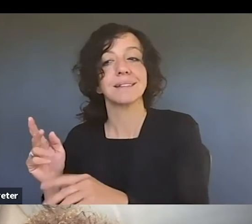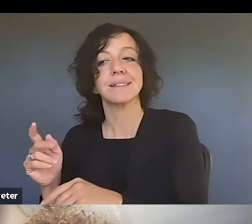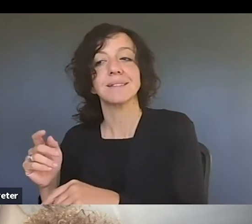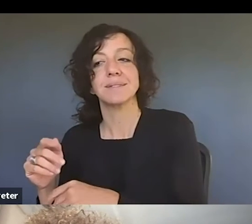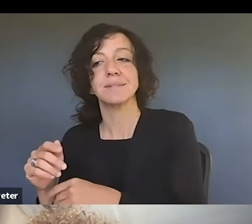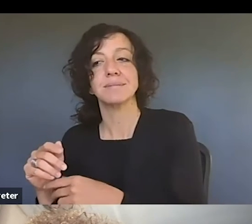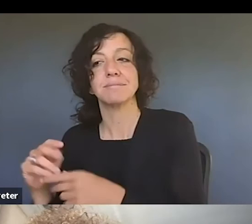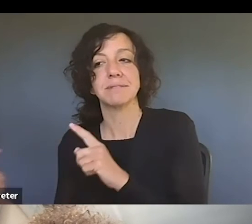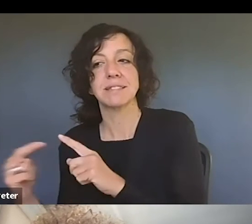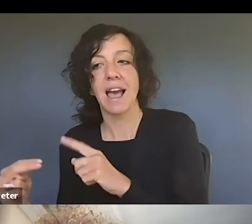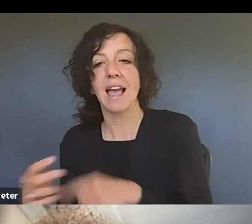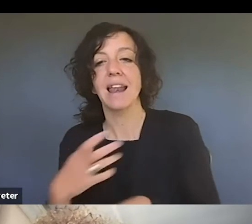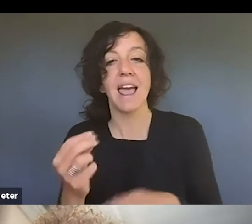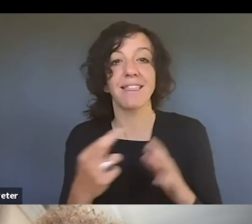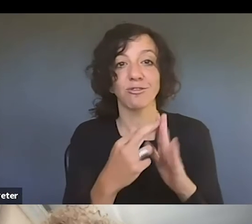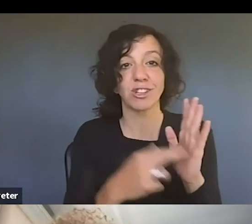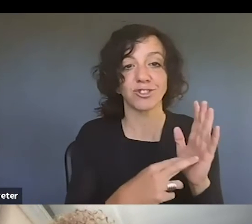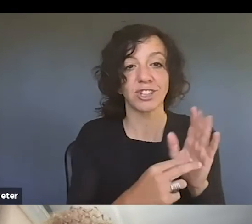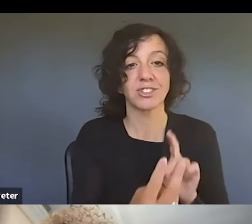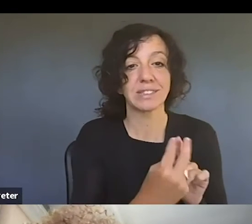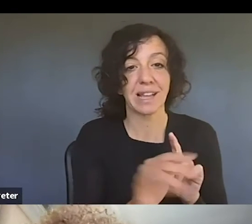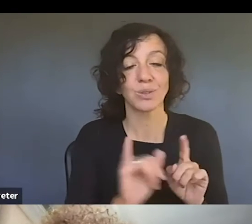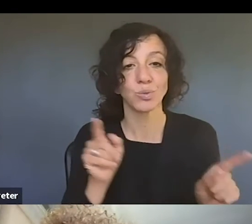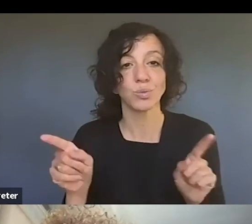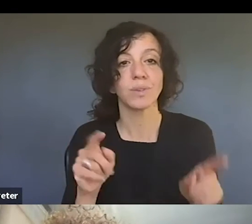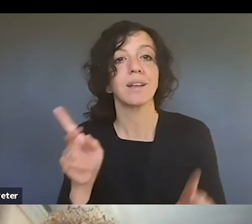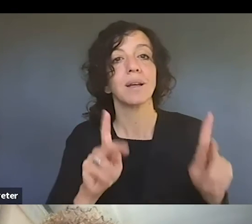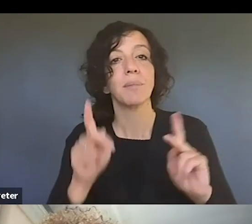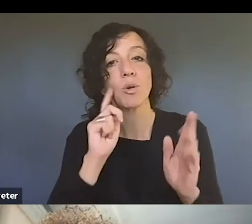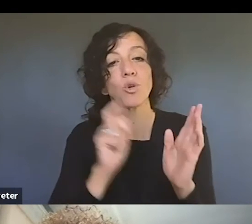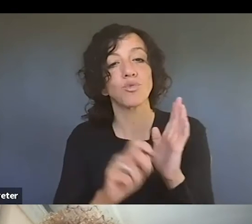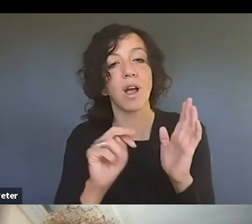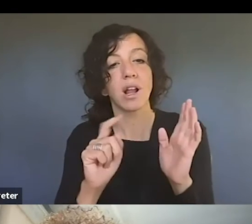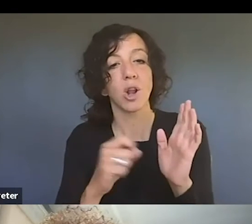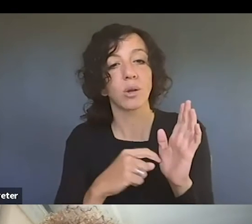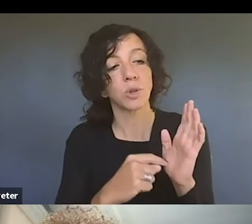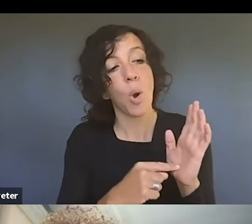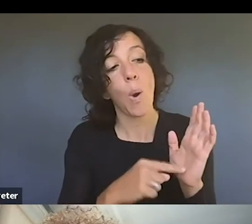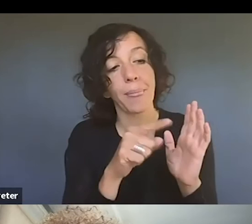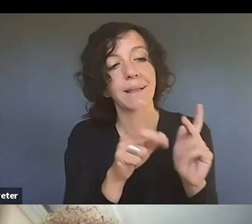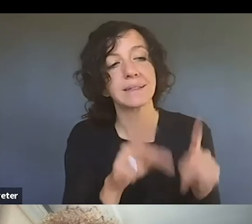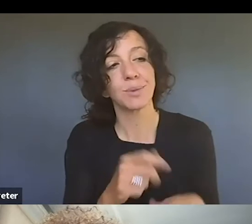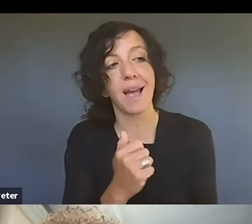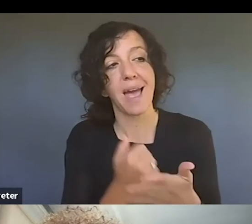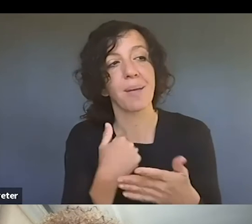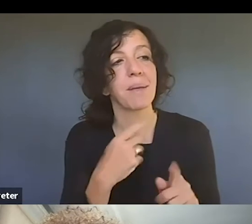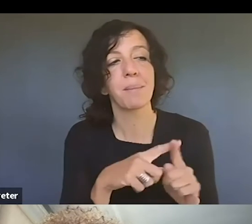side, we just see it in the, in the records. People will write notes. Oh, this person helped me out, but they're not an author or this, you know, so we have